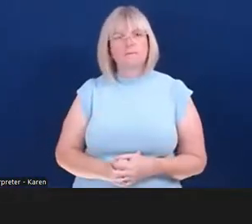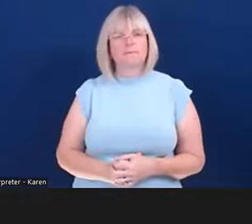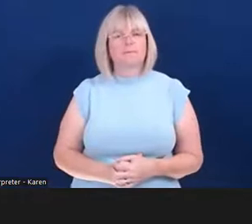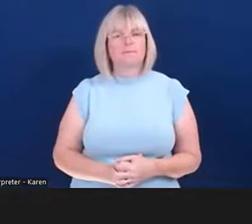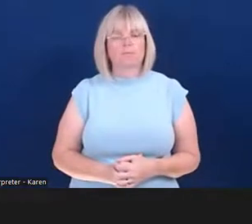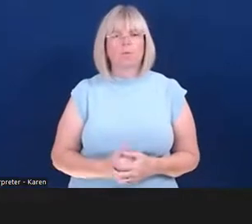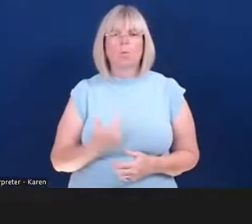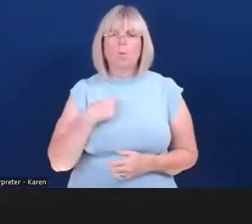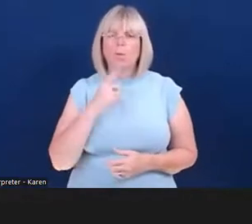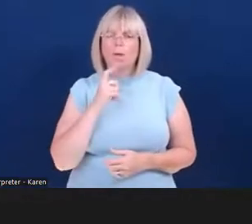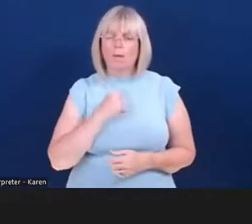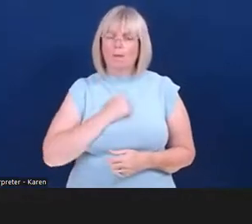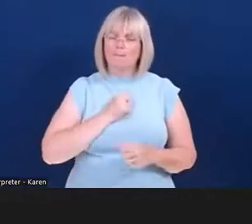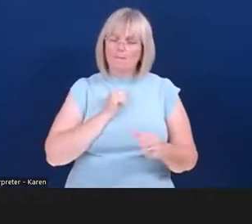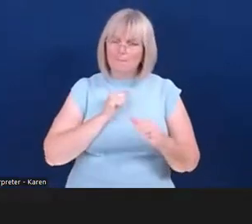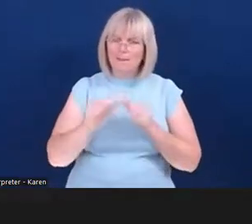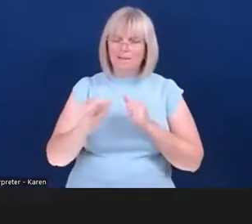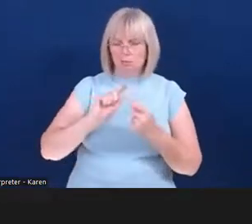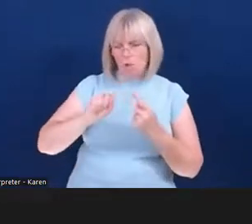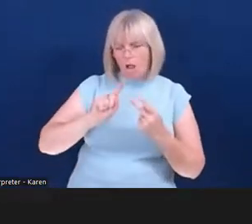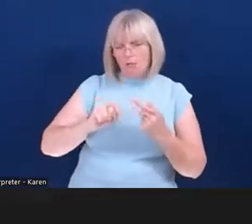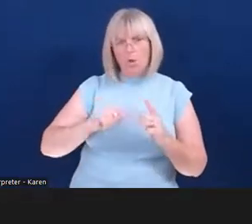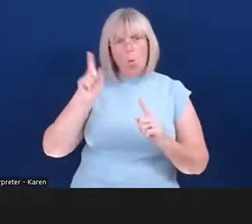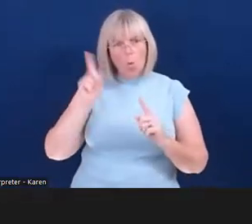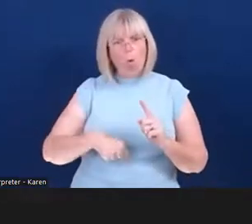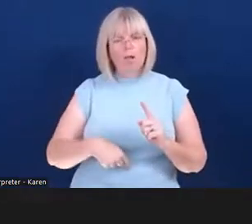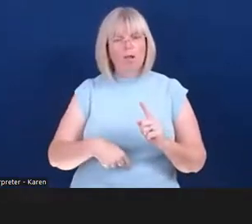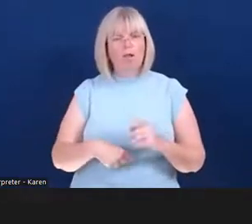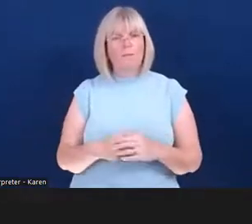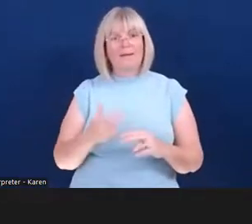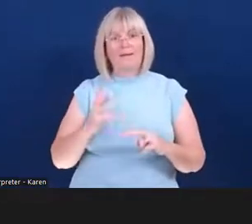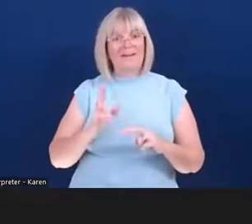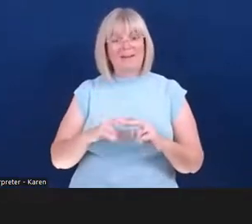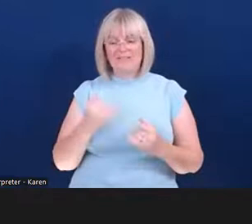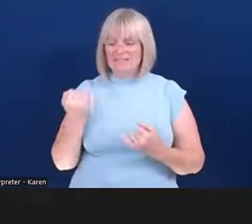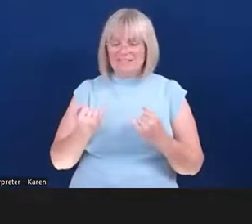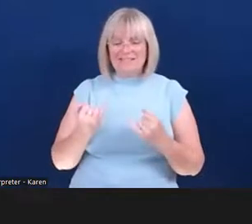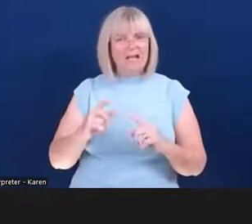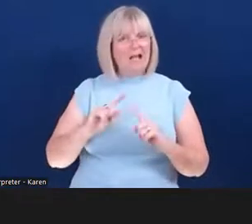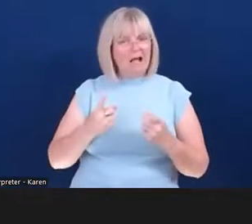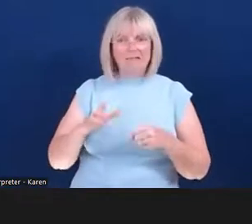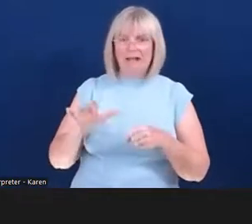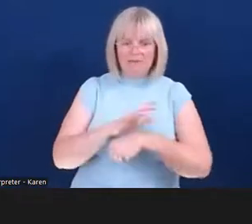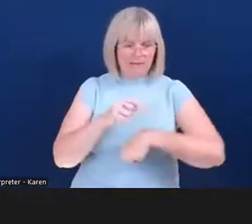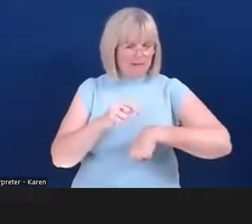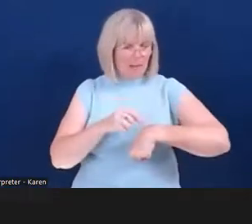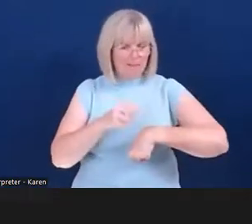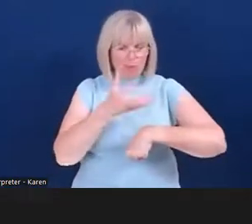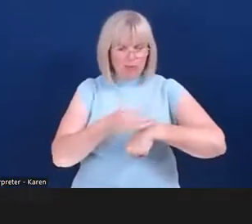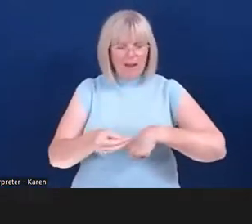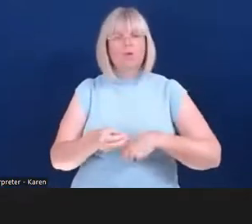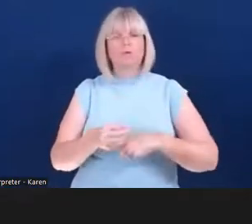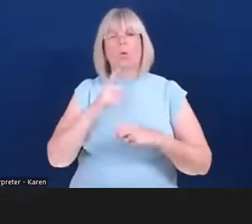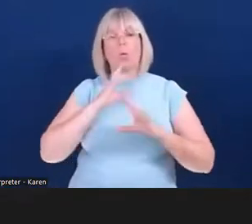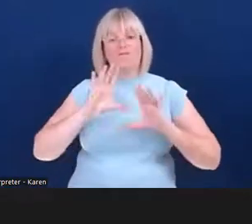answer all of those. But if we can't get around to answering them, we will pick them up after the meeting. Just to let you know as well that this session